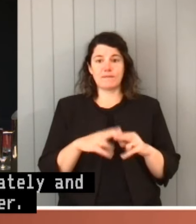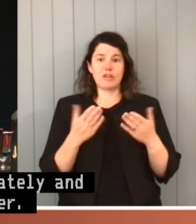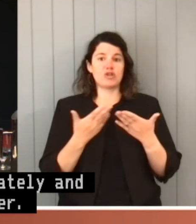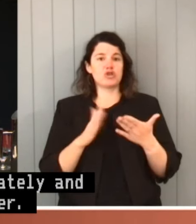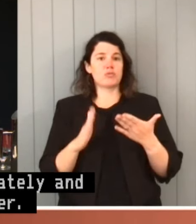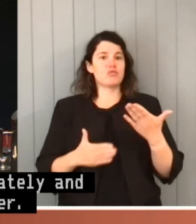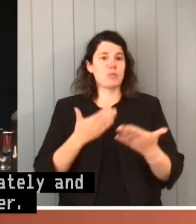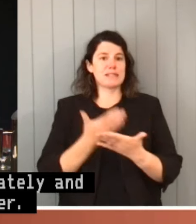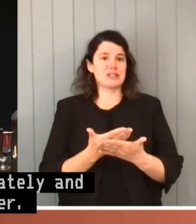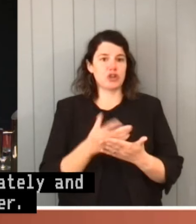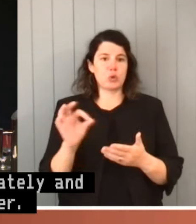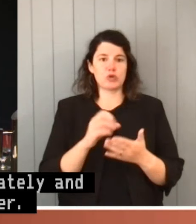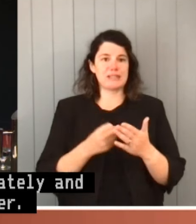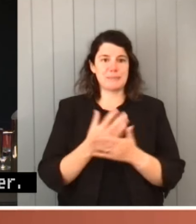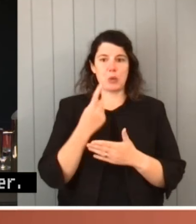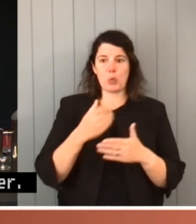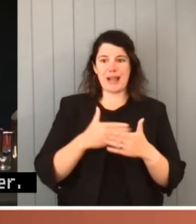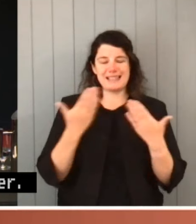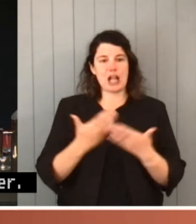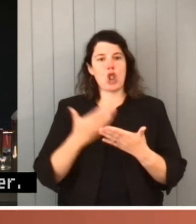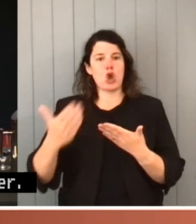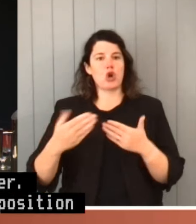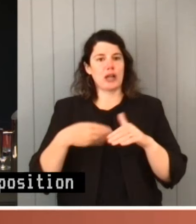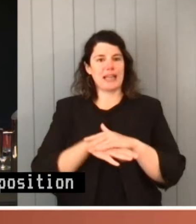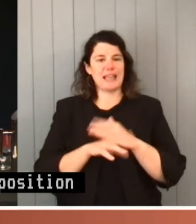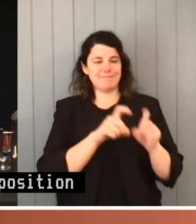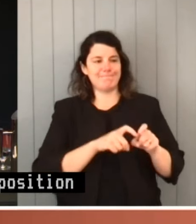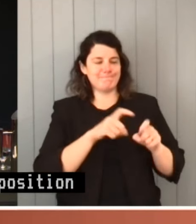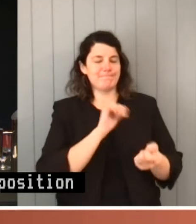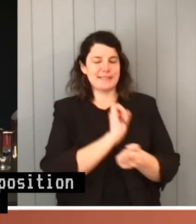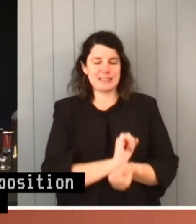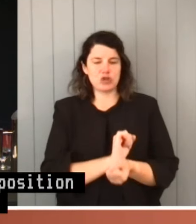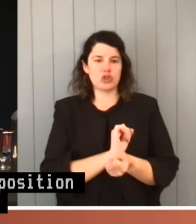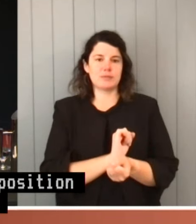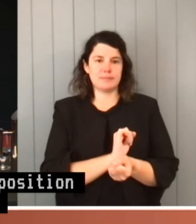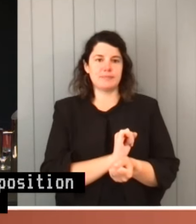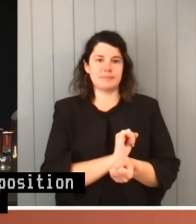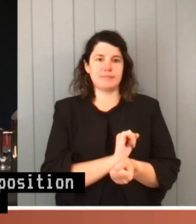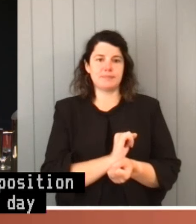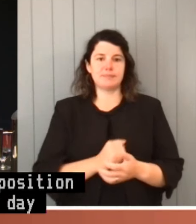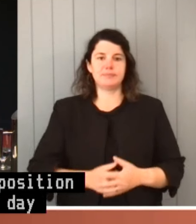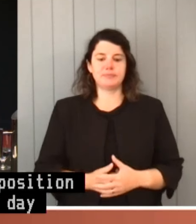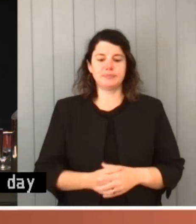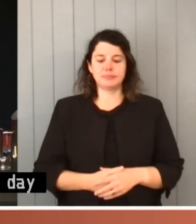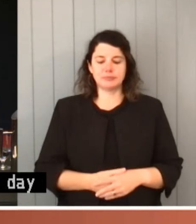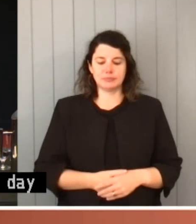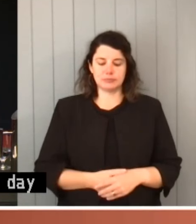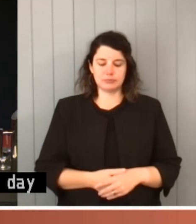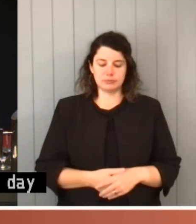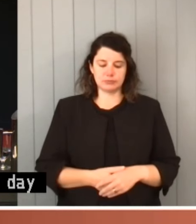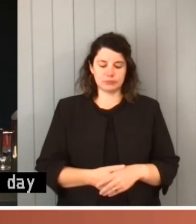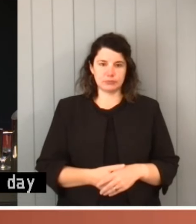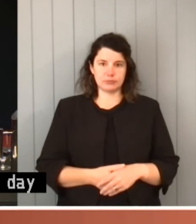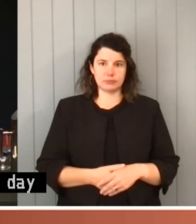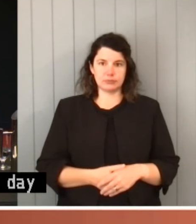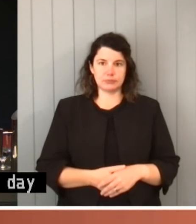nobody should spend a day longer in unlawful detention than is possible. So there's